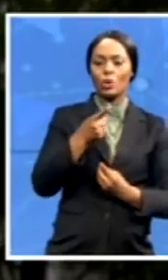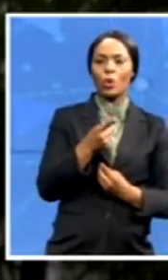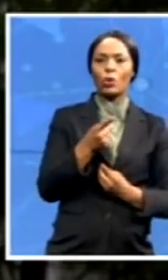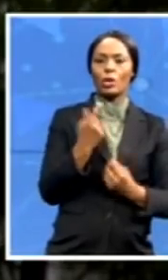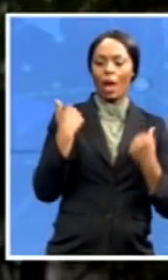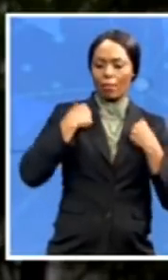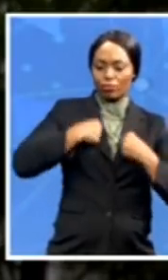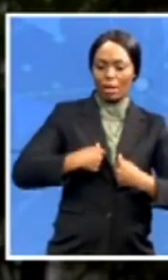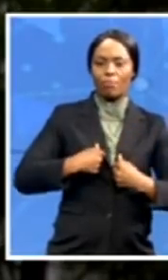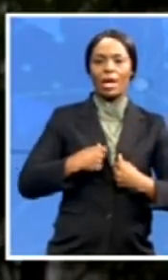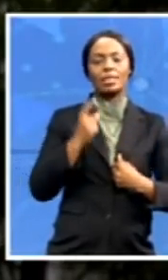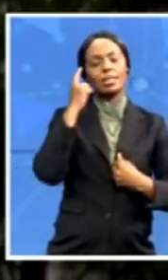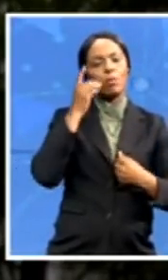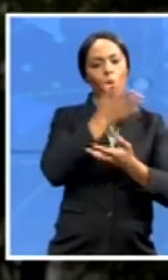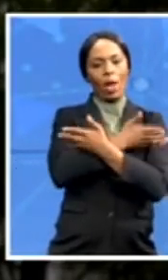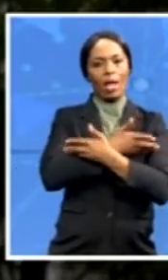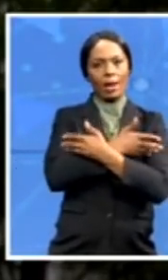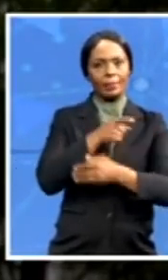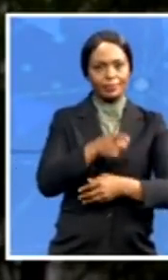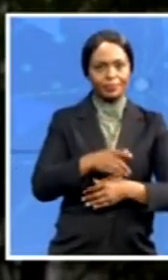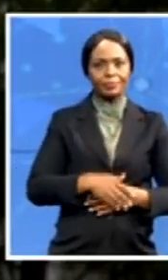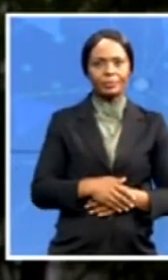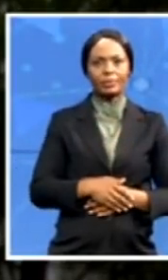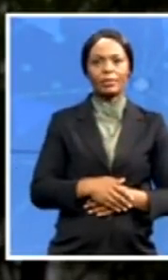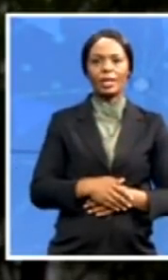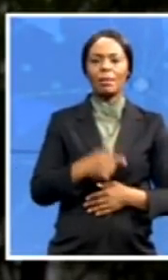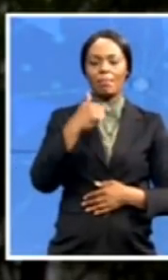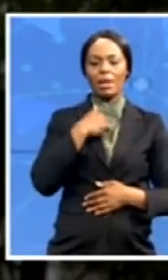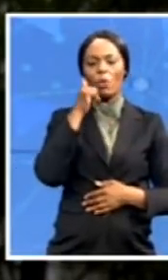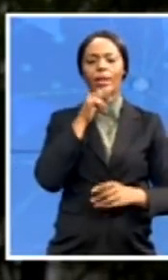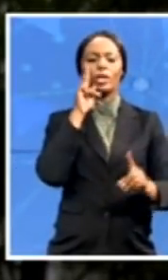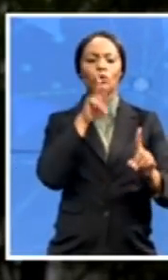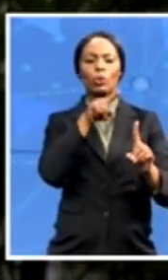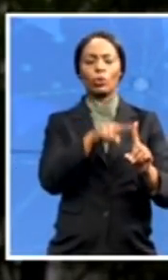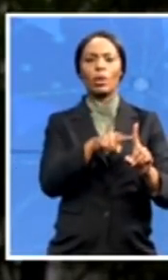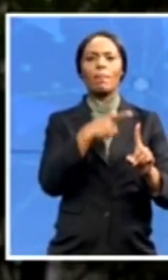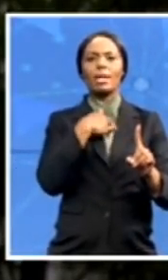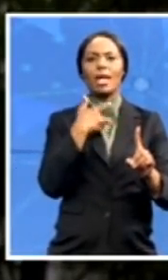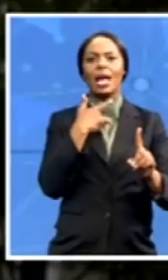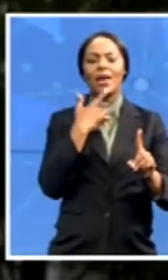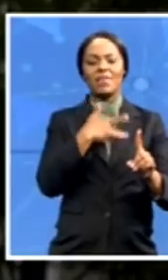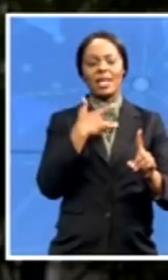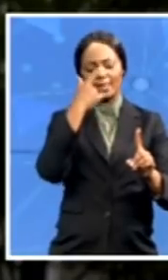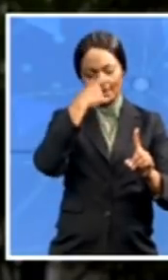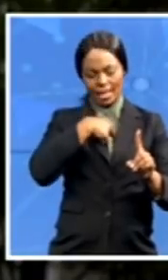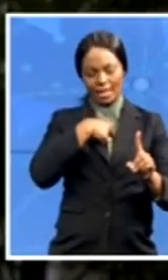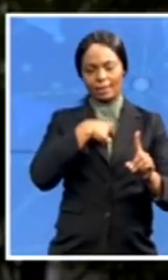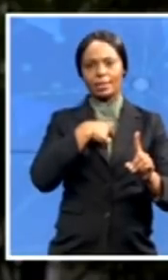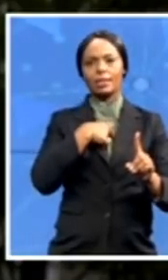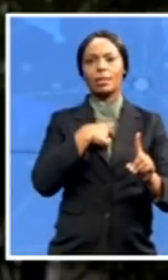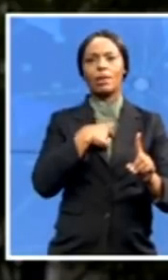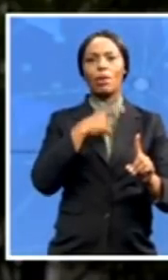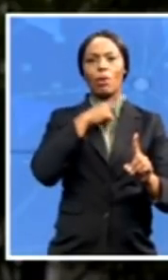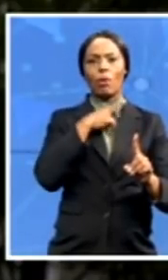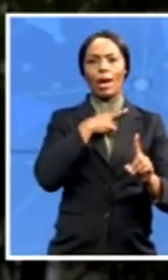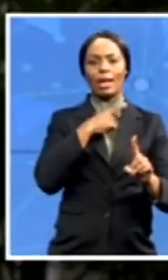personal level, I was feeling sad because it was an end of an era. You told me not to